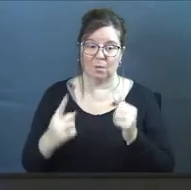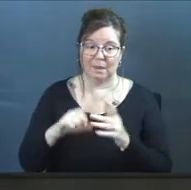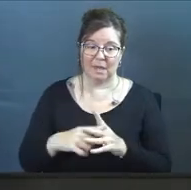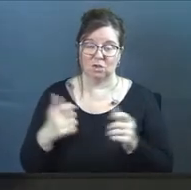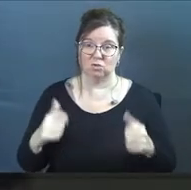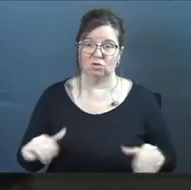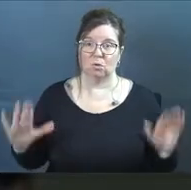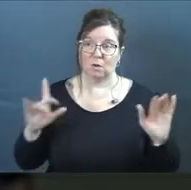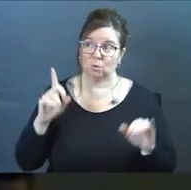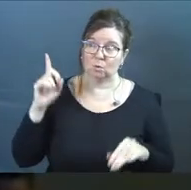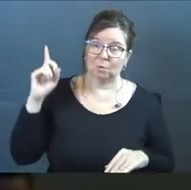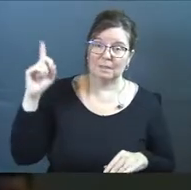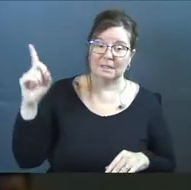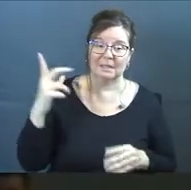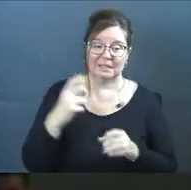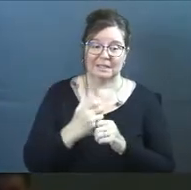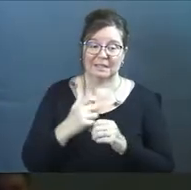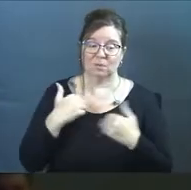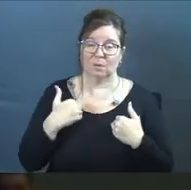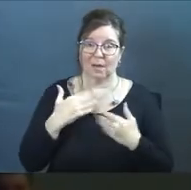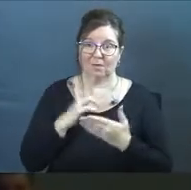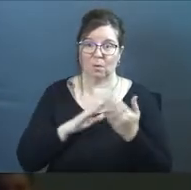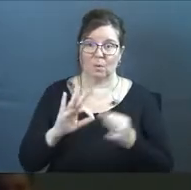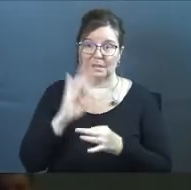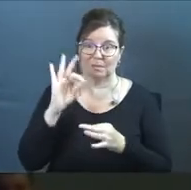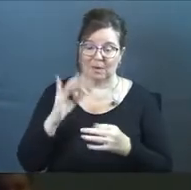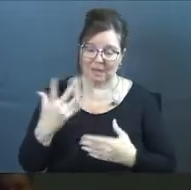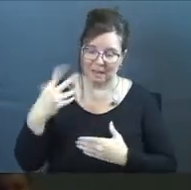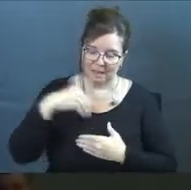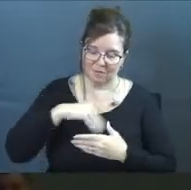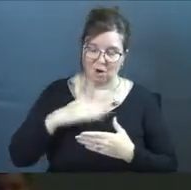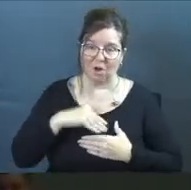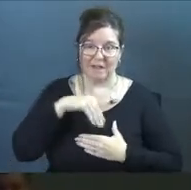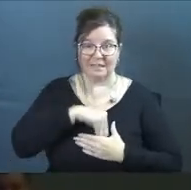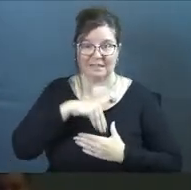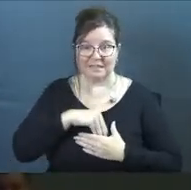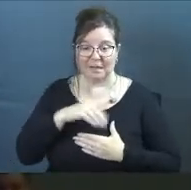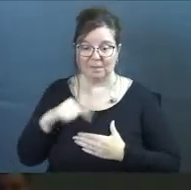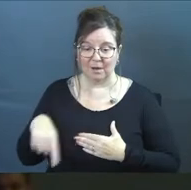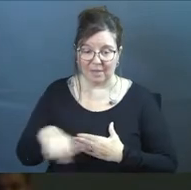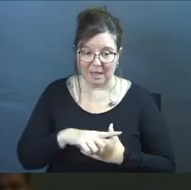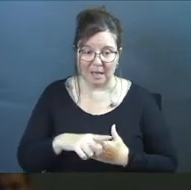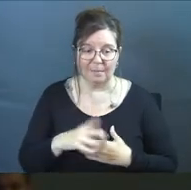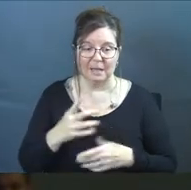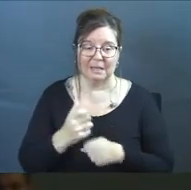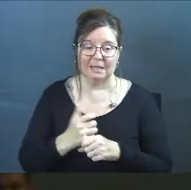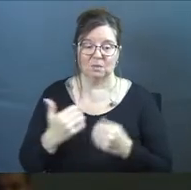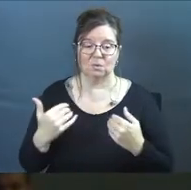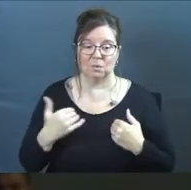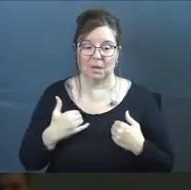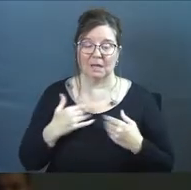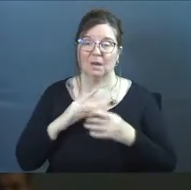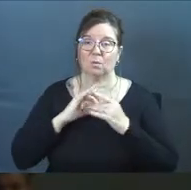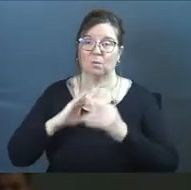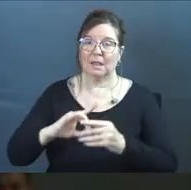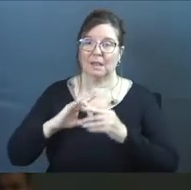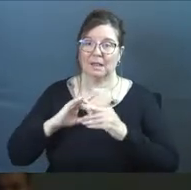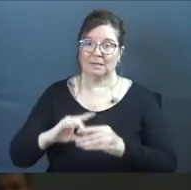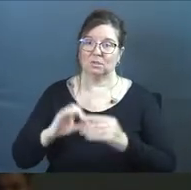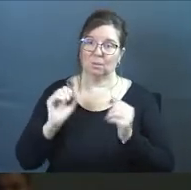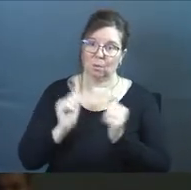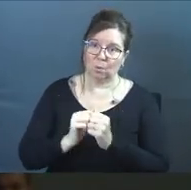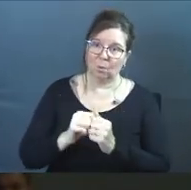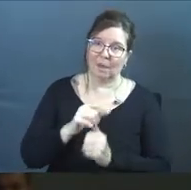that surrenders to him gets to have the Holy Spirit living on the inside of them and gets to have a relationship